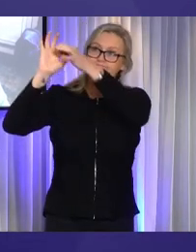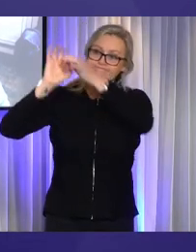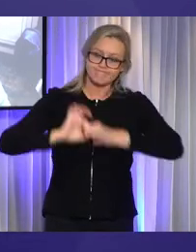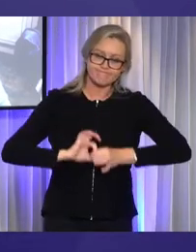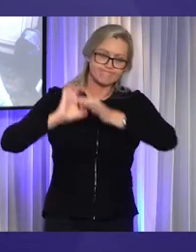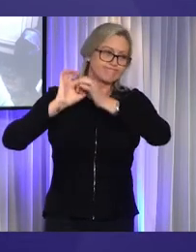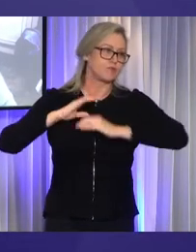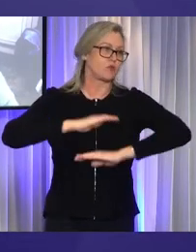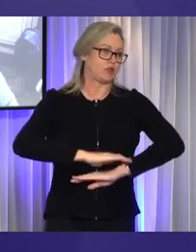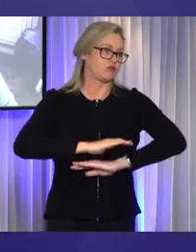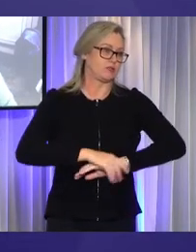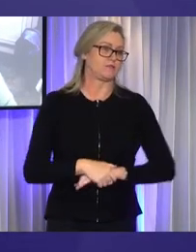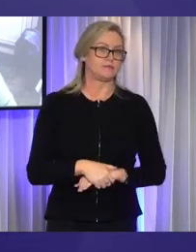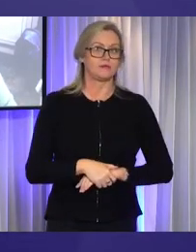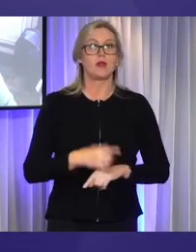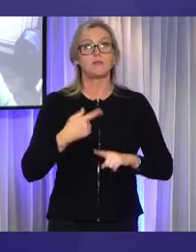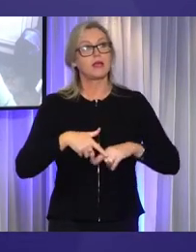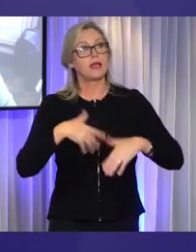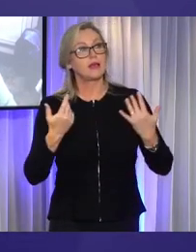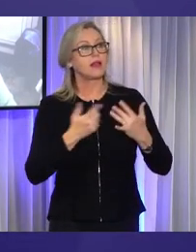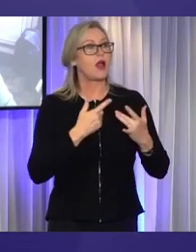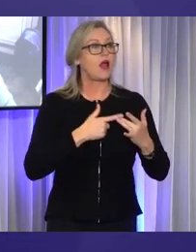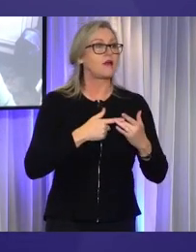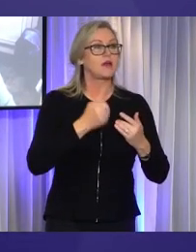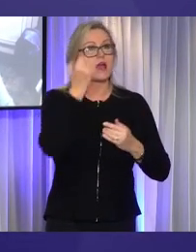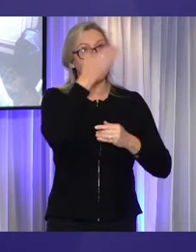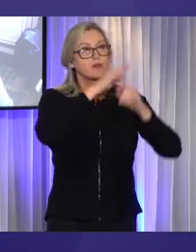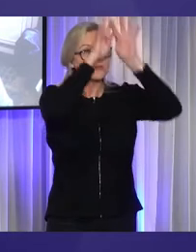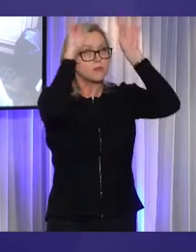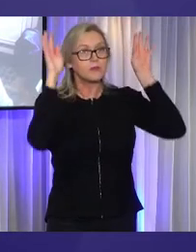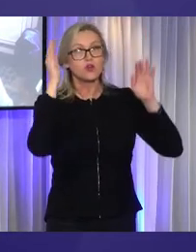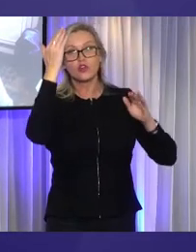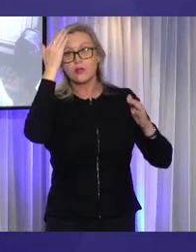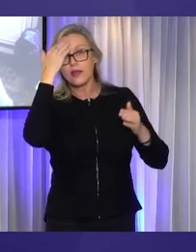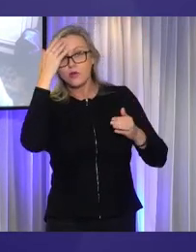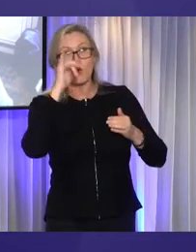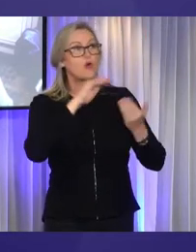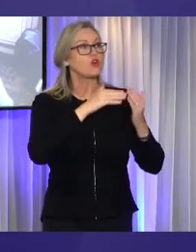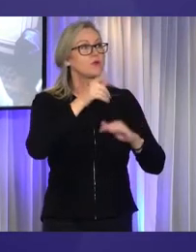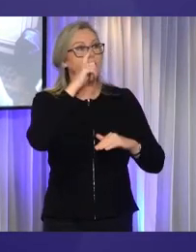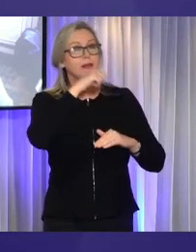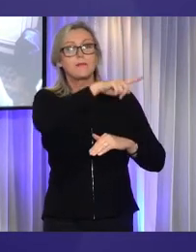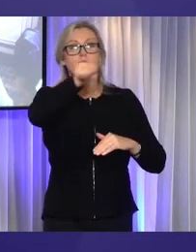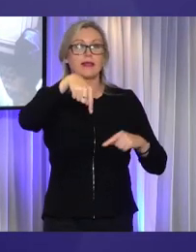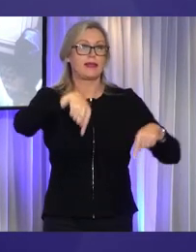I also acknowledge all other Aboriginal and Torres Strait Islander elders and community members who are here today.